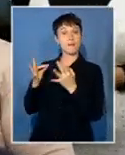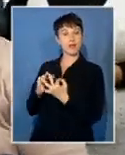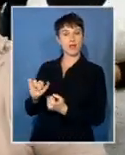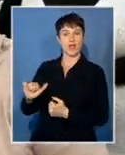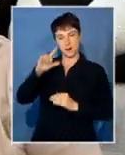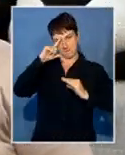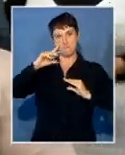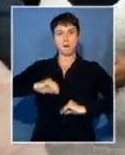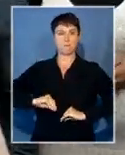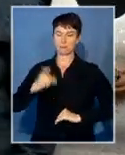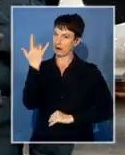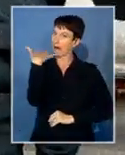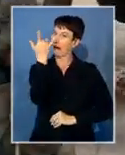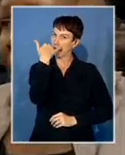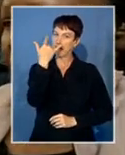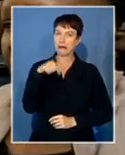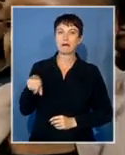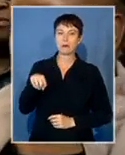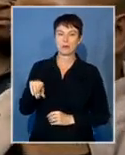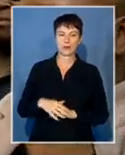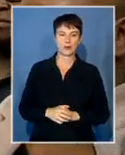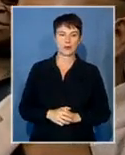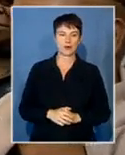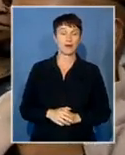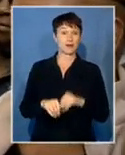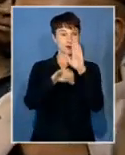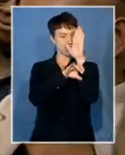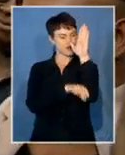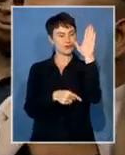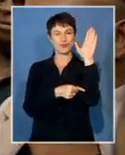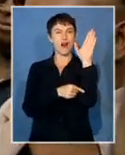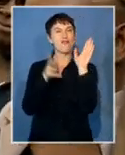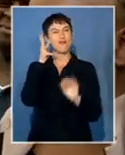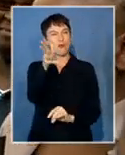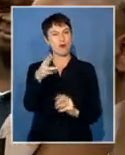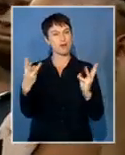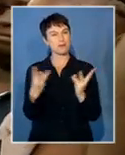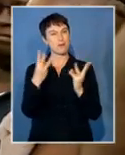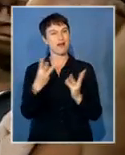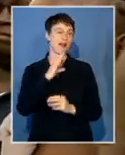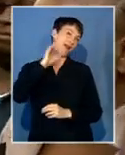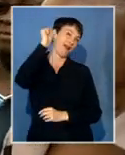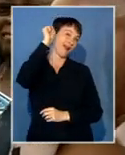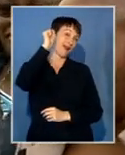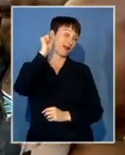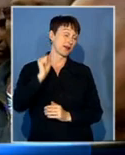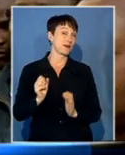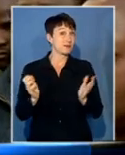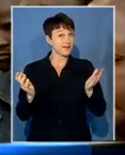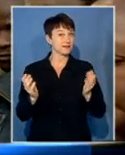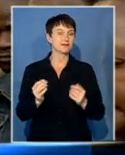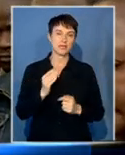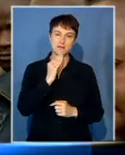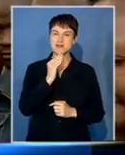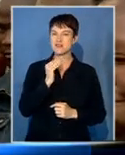family. The tears flowed. You know, our constitution doesn't allow for people to be put to death. So that's